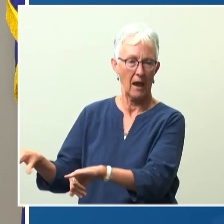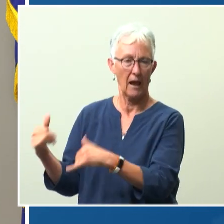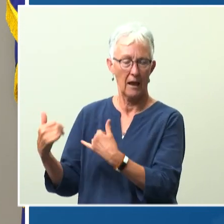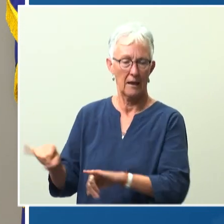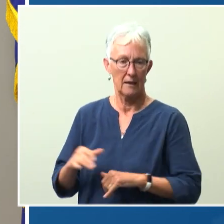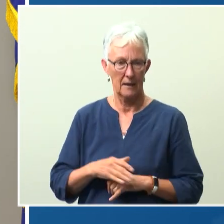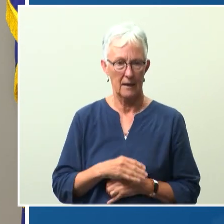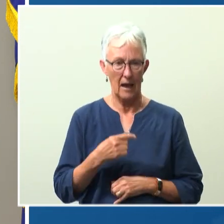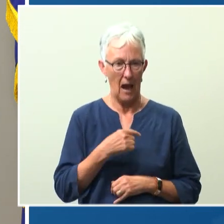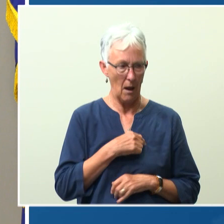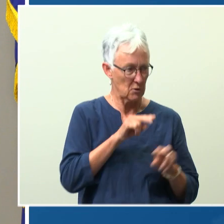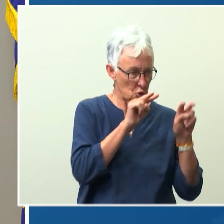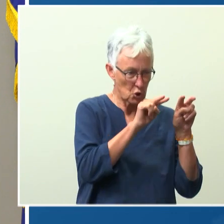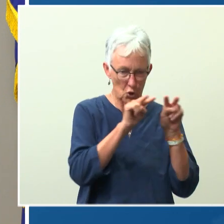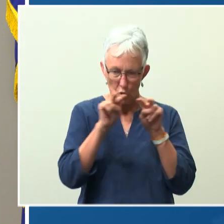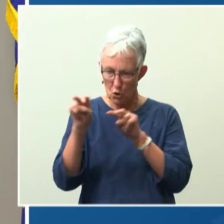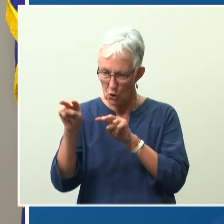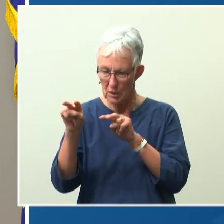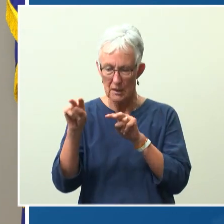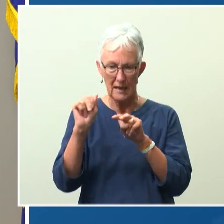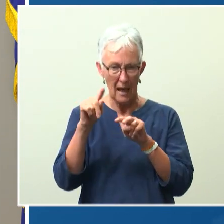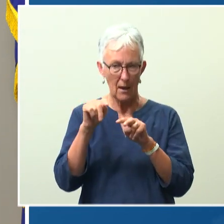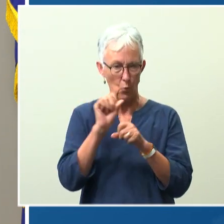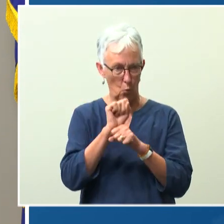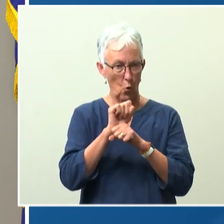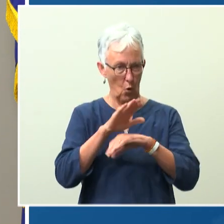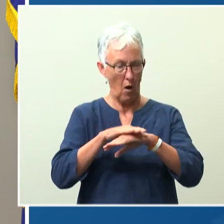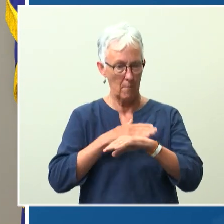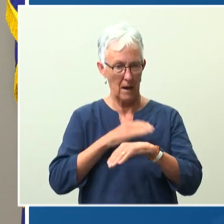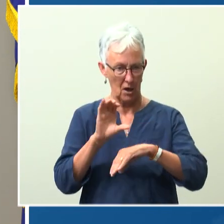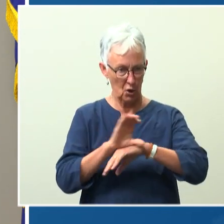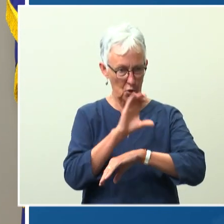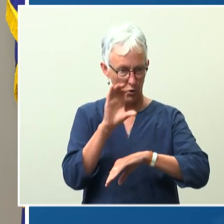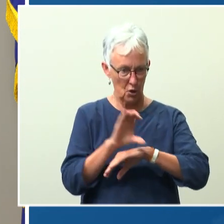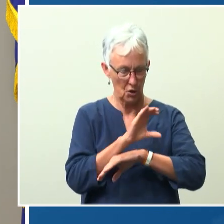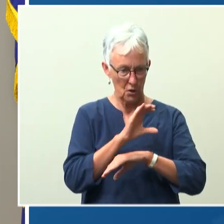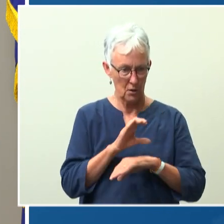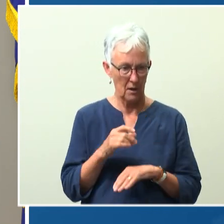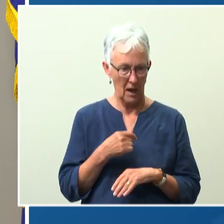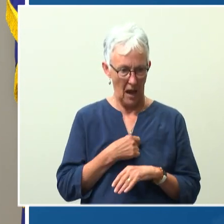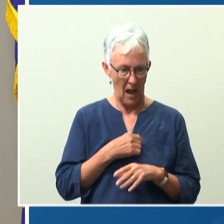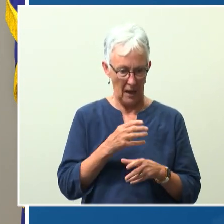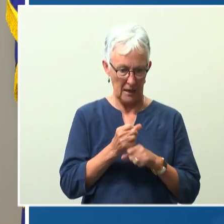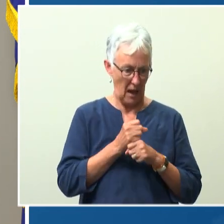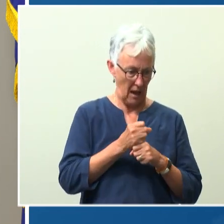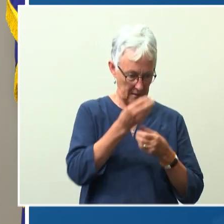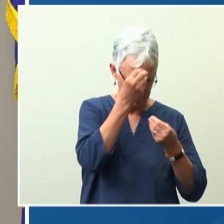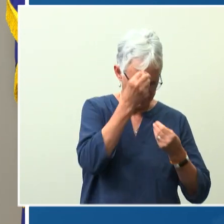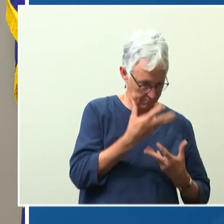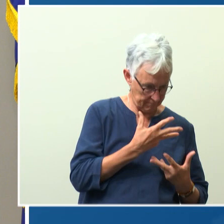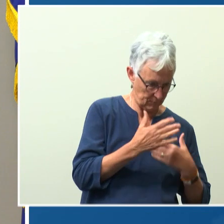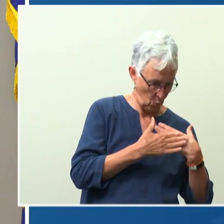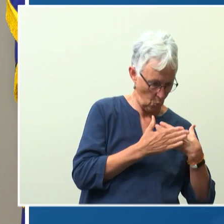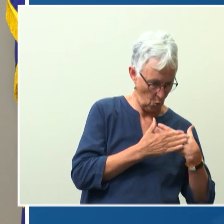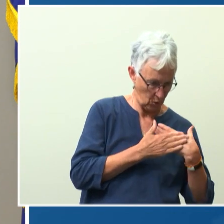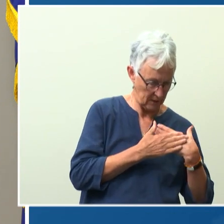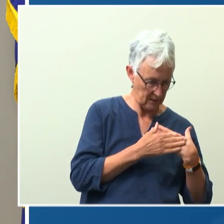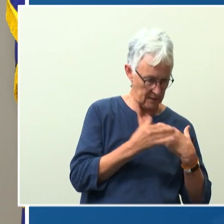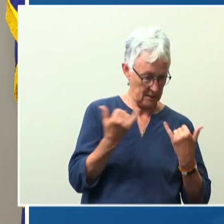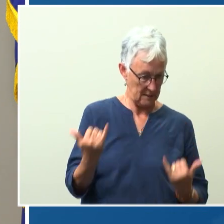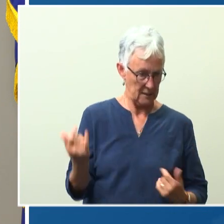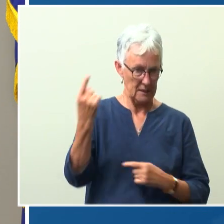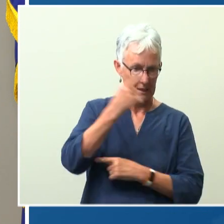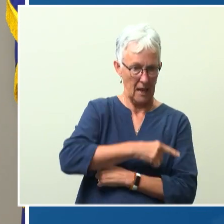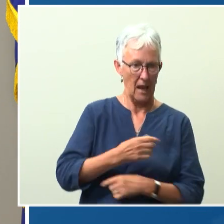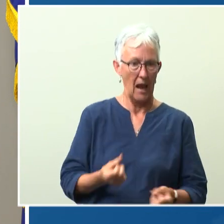As I diverted my attention back to work, I received notification that the daily COVID-19 summary had been delivered to my inbox. I